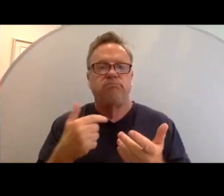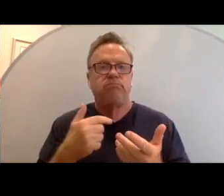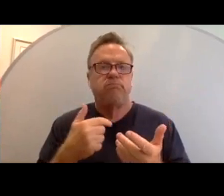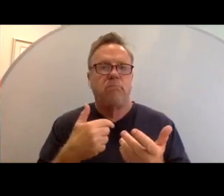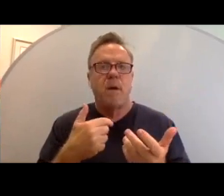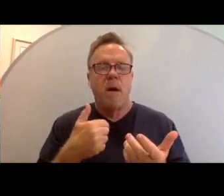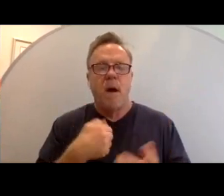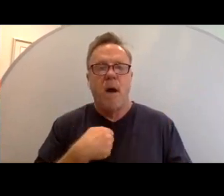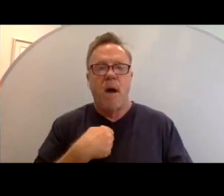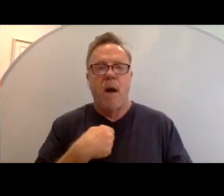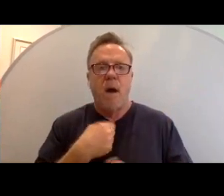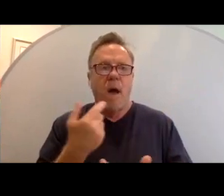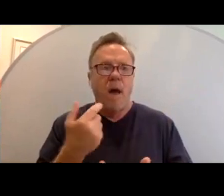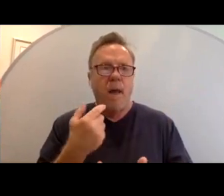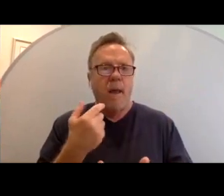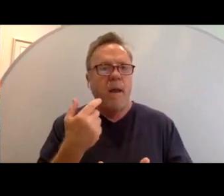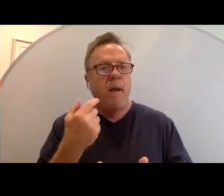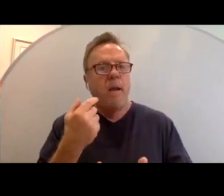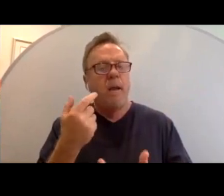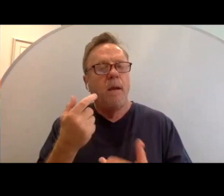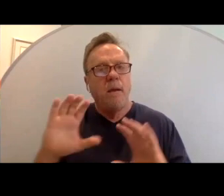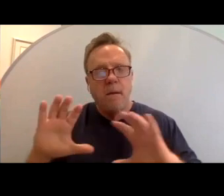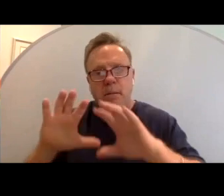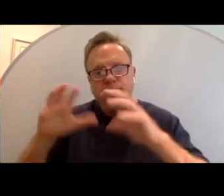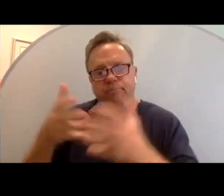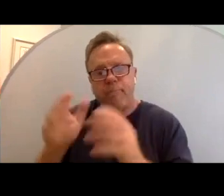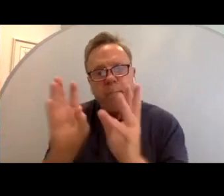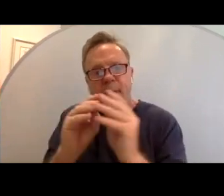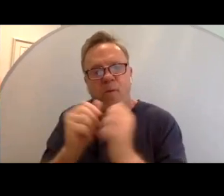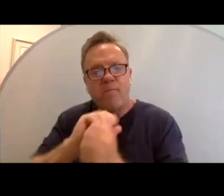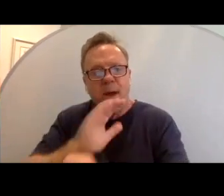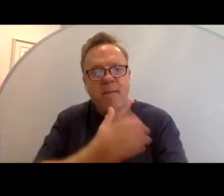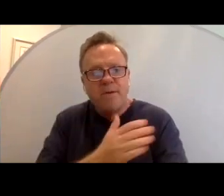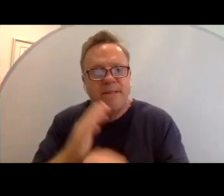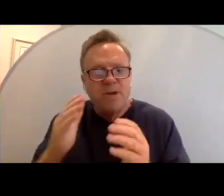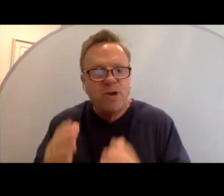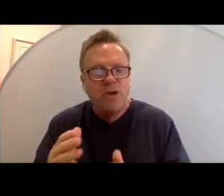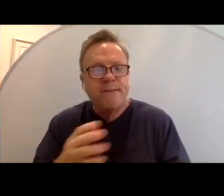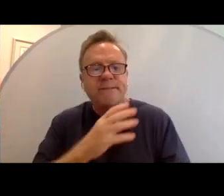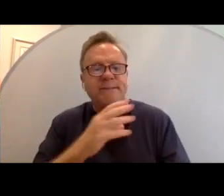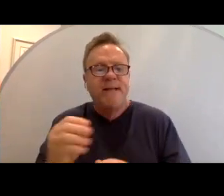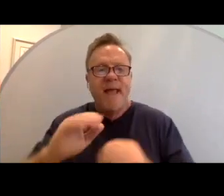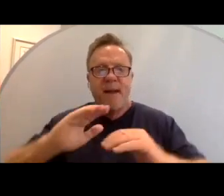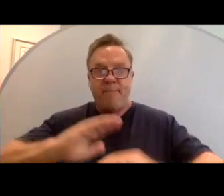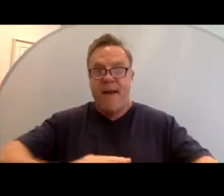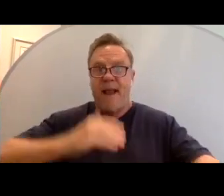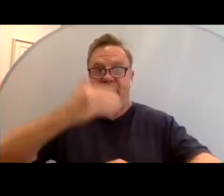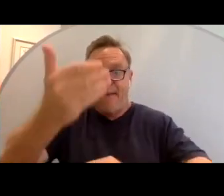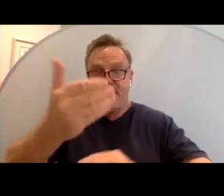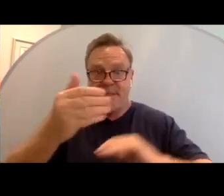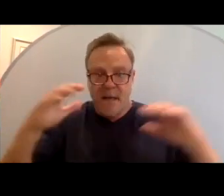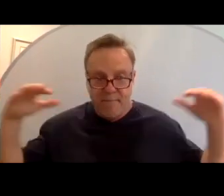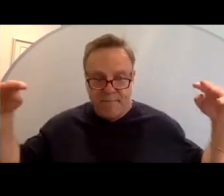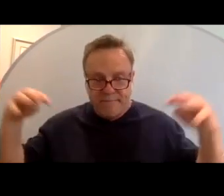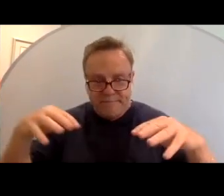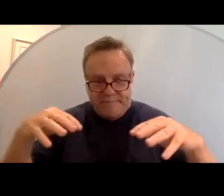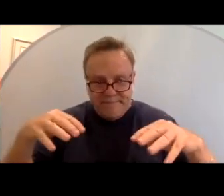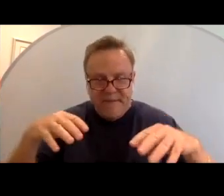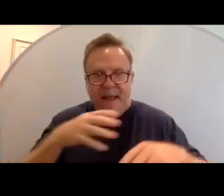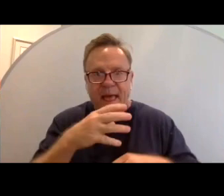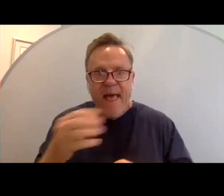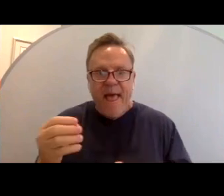with my musicians, and we huddled around my laptop. And we,